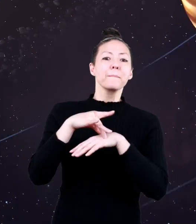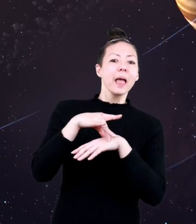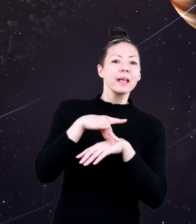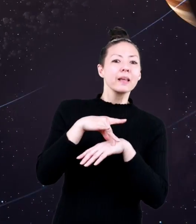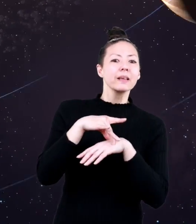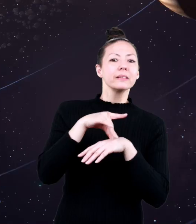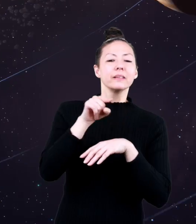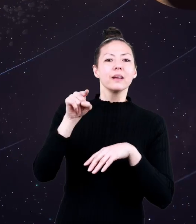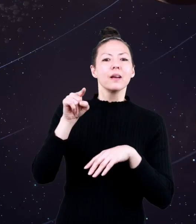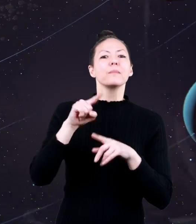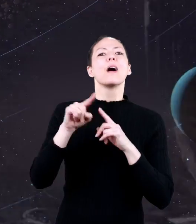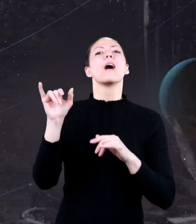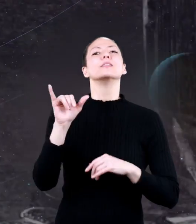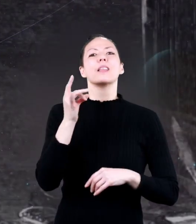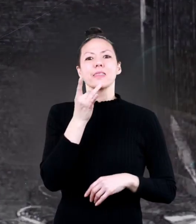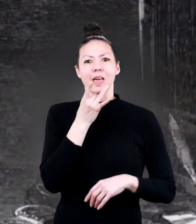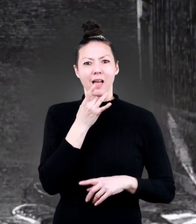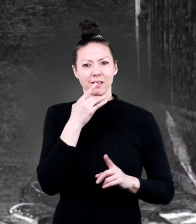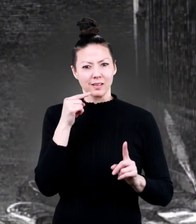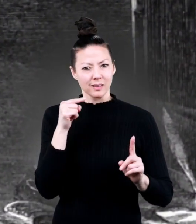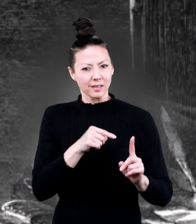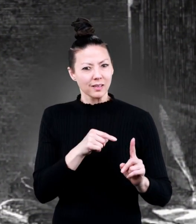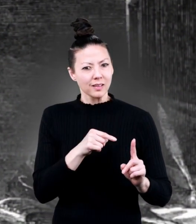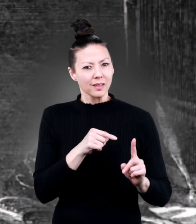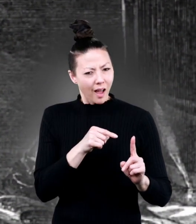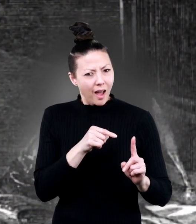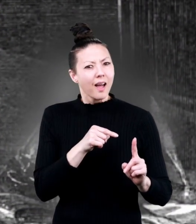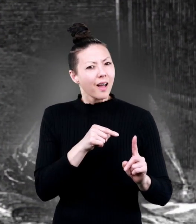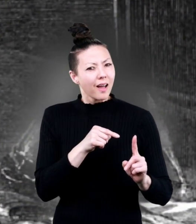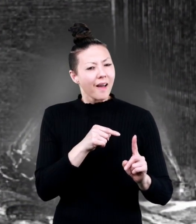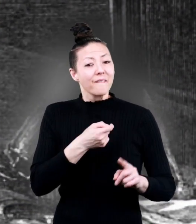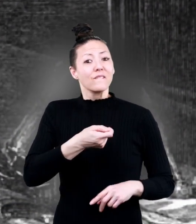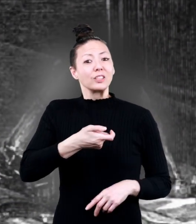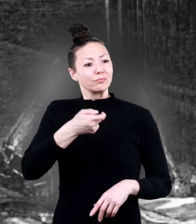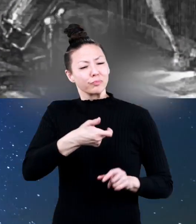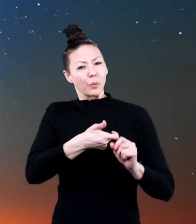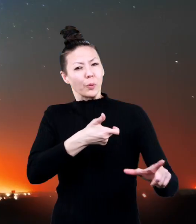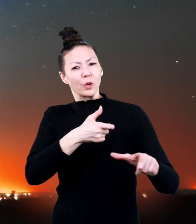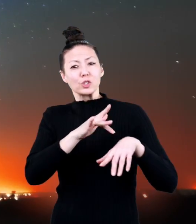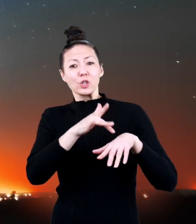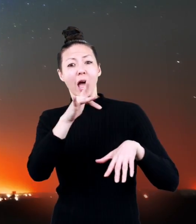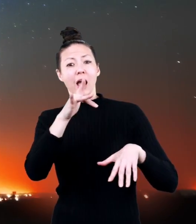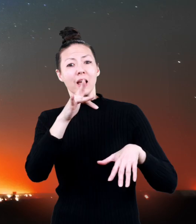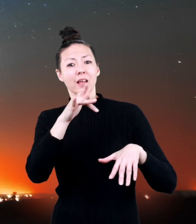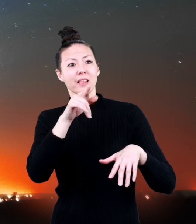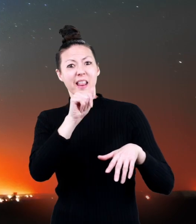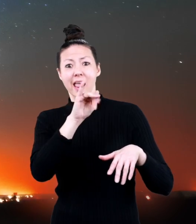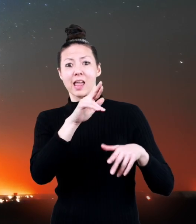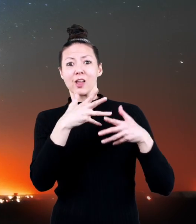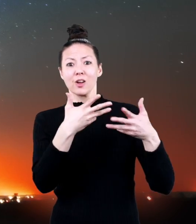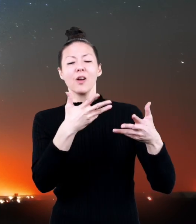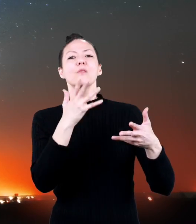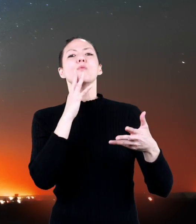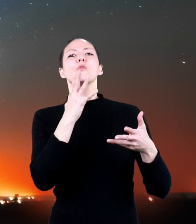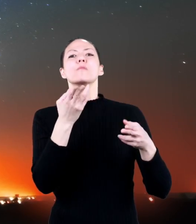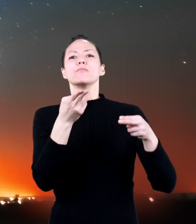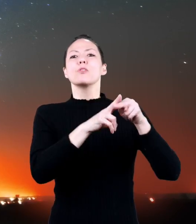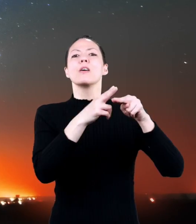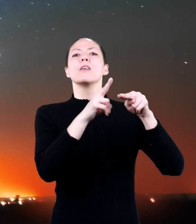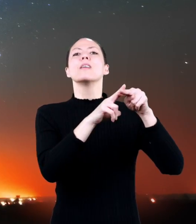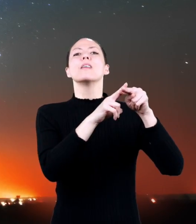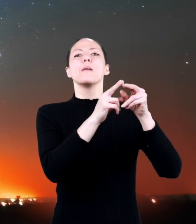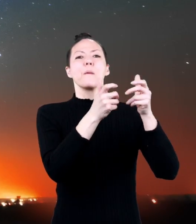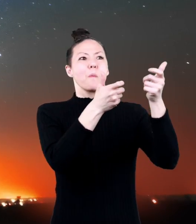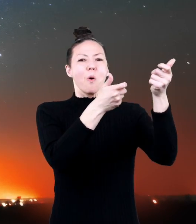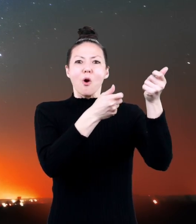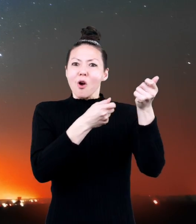mass, like a planet, but also on light. A flashlight shined into the air will